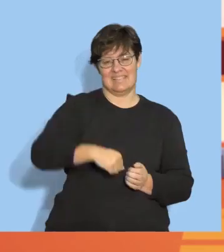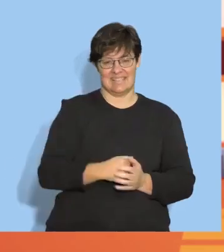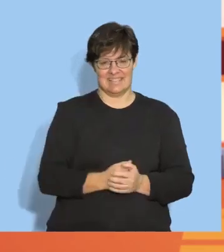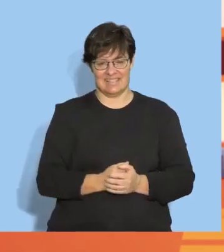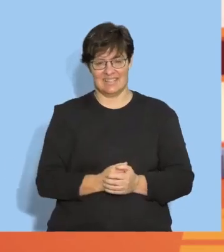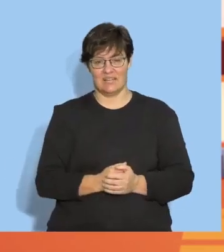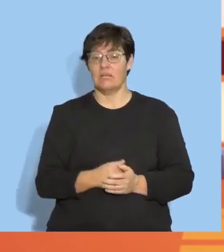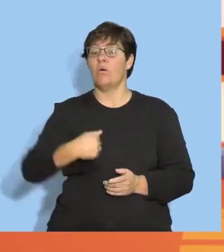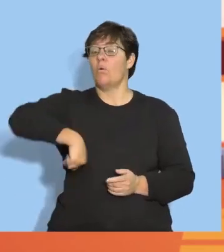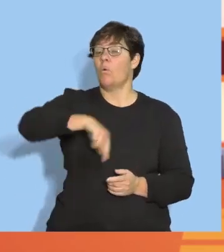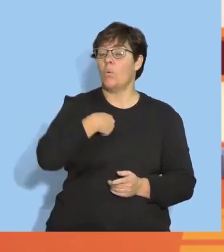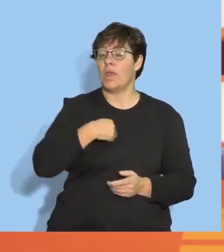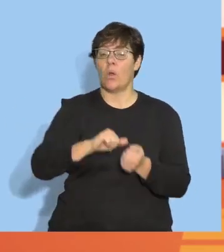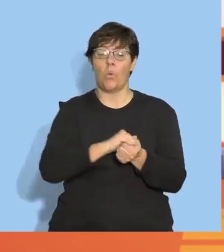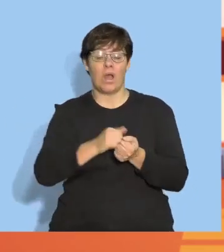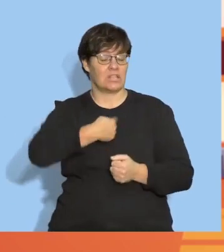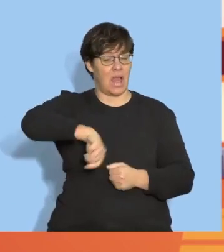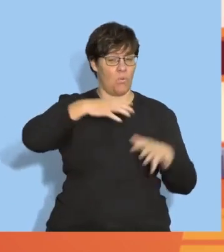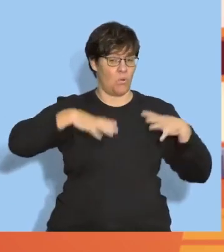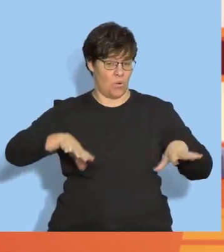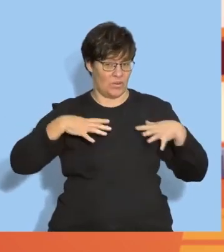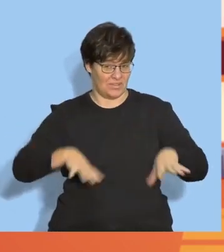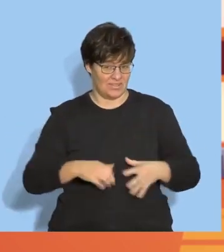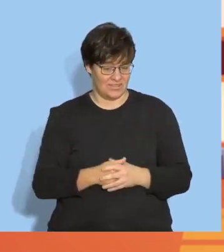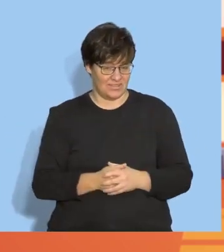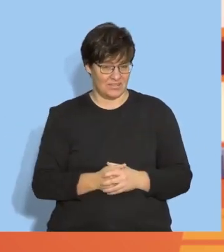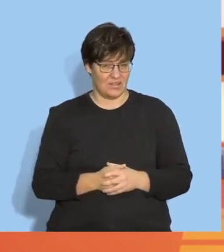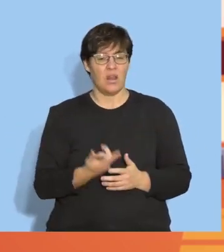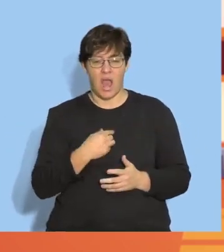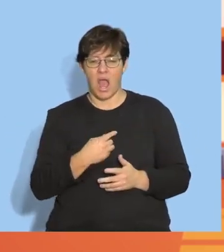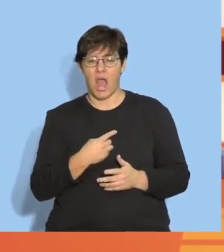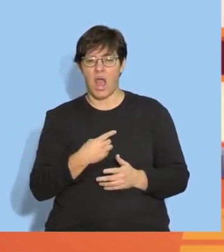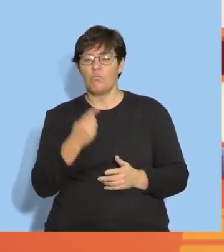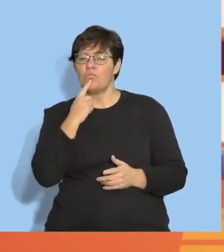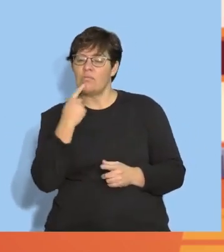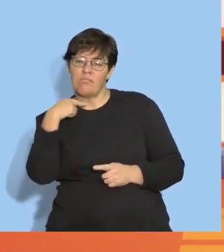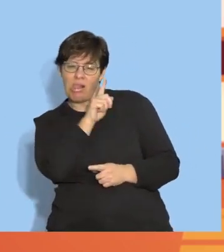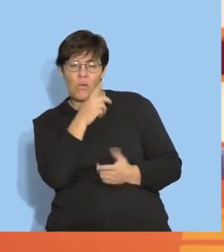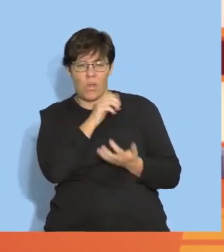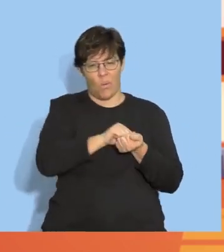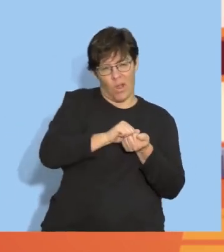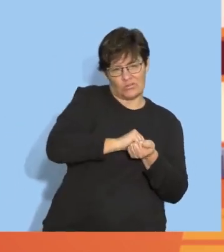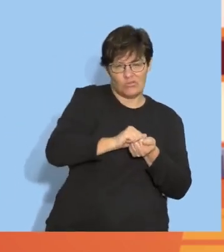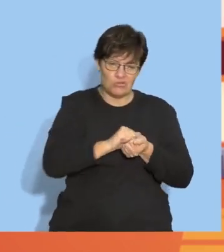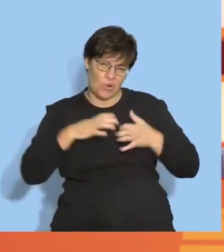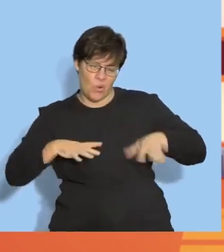Yes, we wash our clothes. Let's pretend to be washing our clothes.